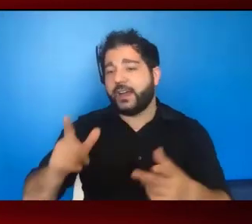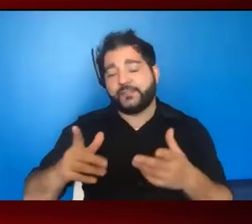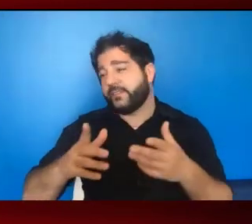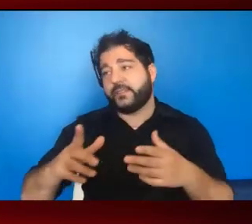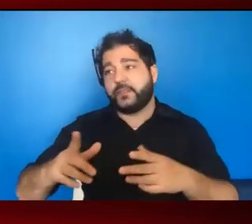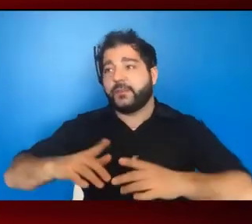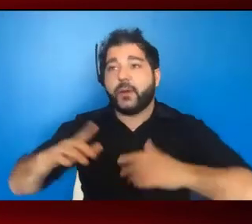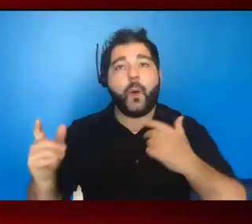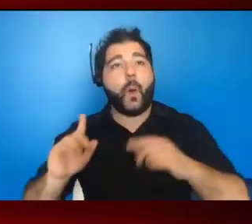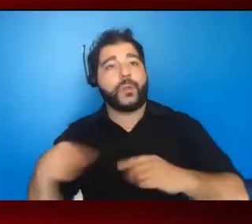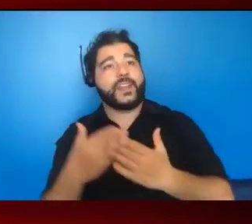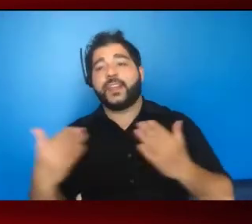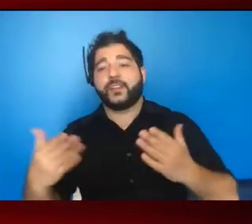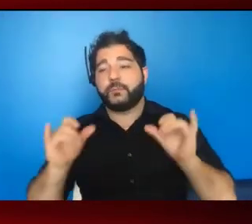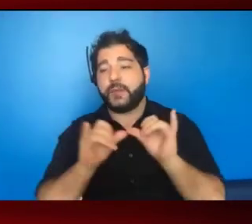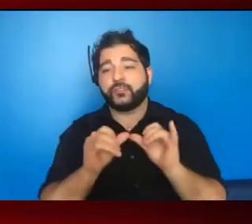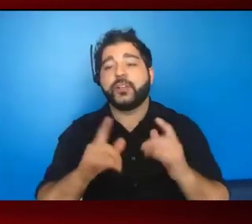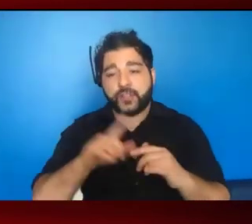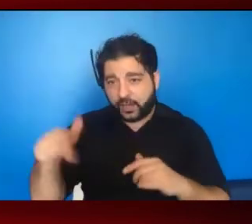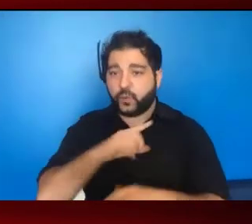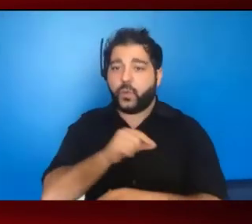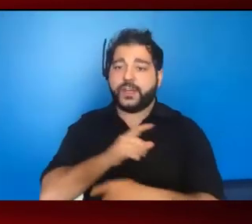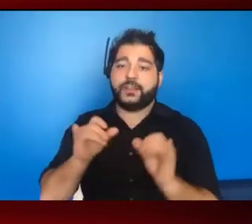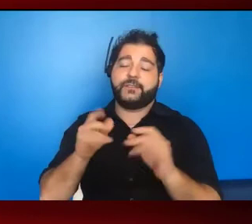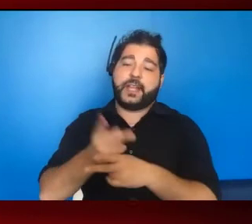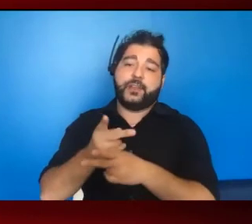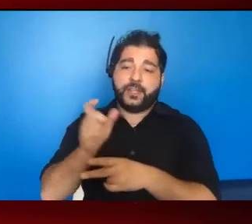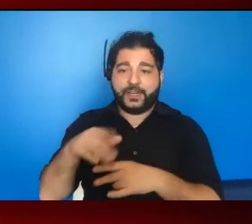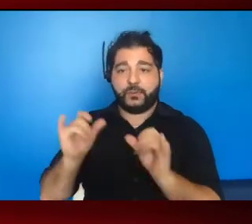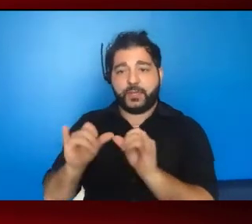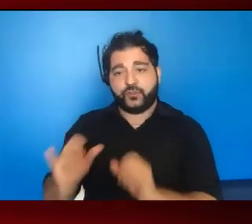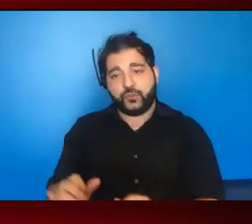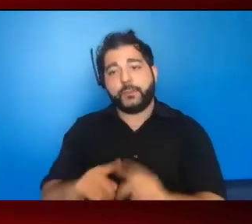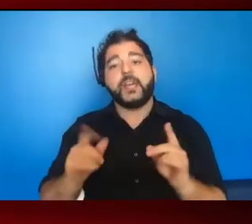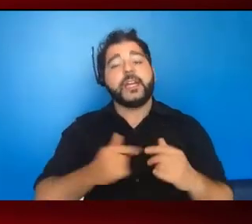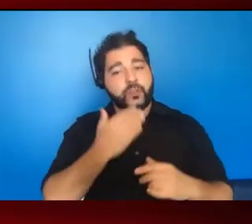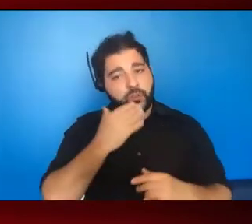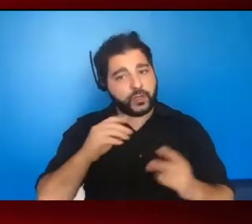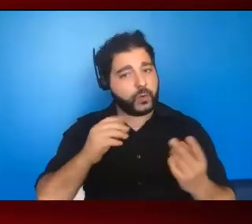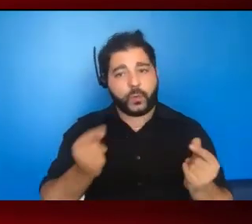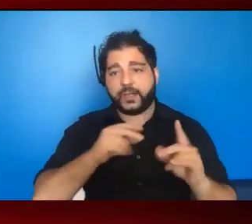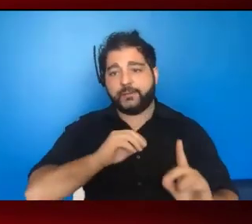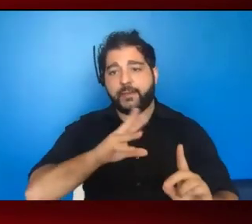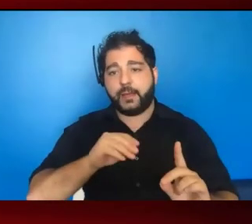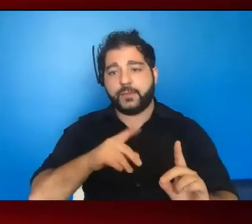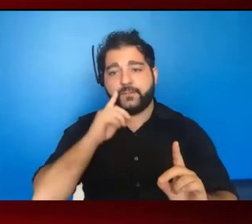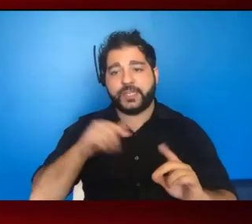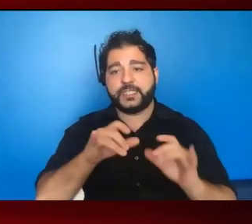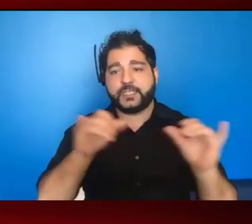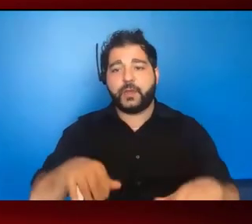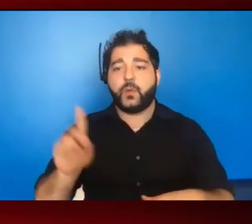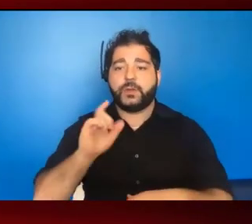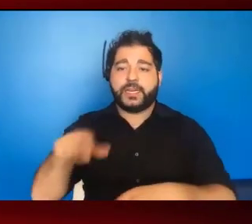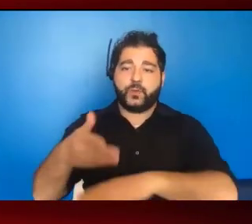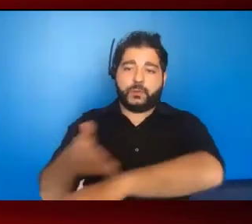important other qualities of care that are critical. It is definitely a good gauge of where we see disparity in the system and where more work needs to be done.